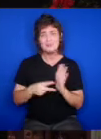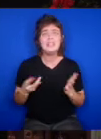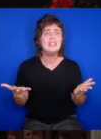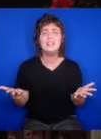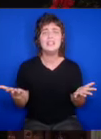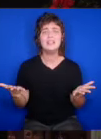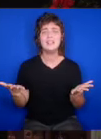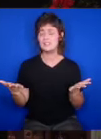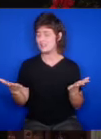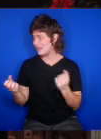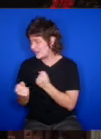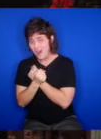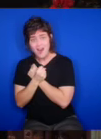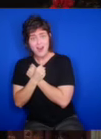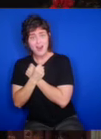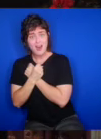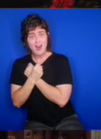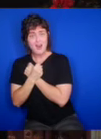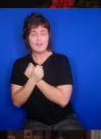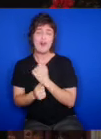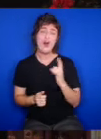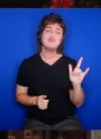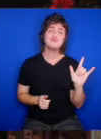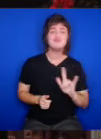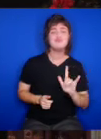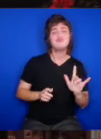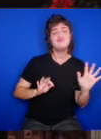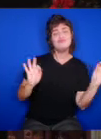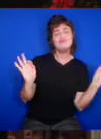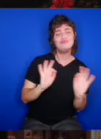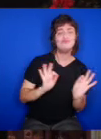Or were you just being kind?